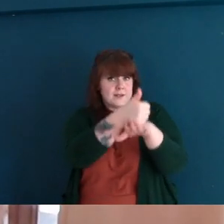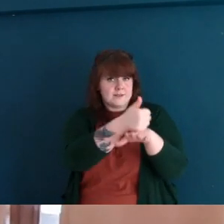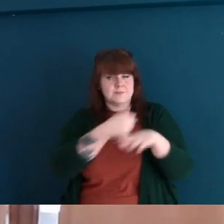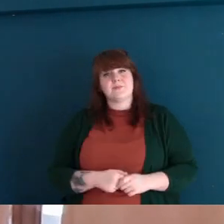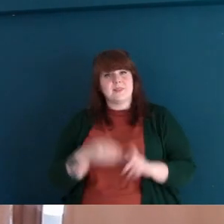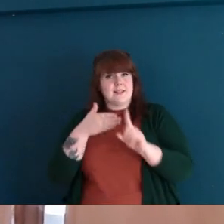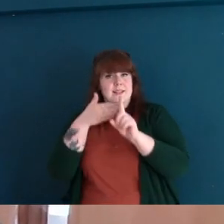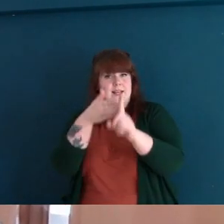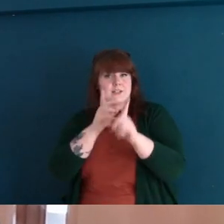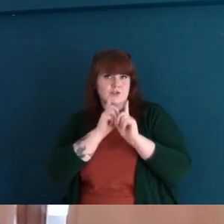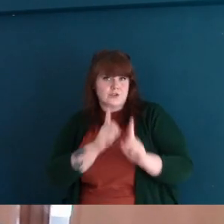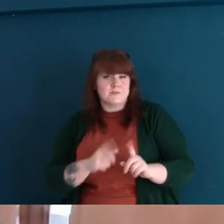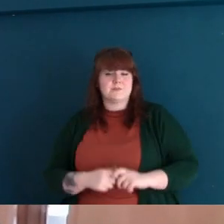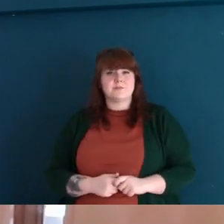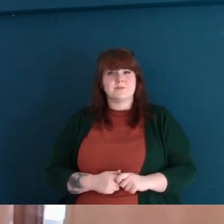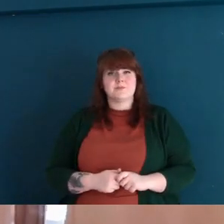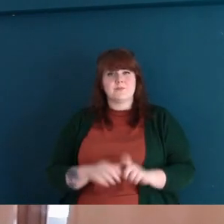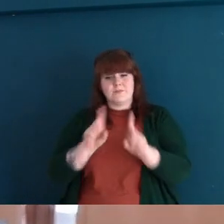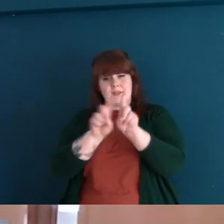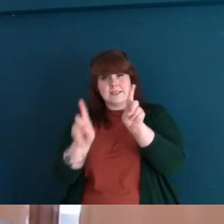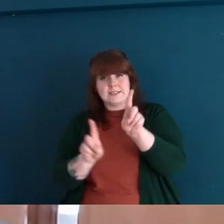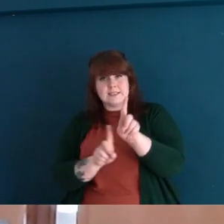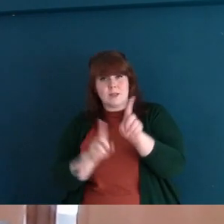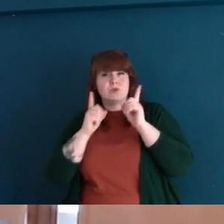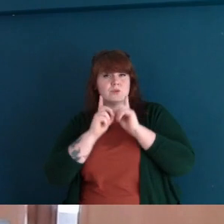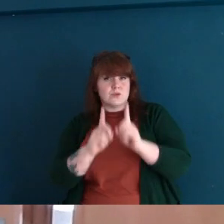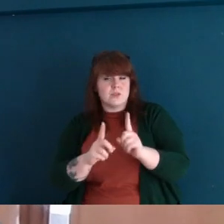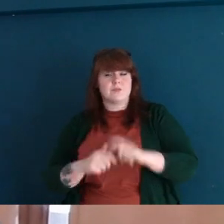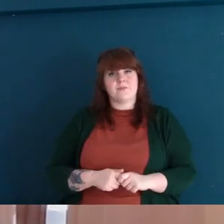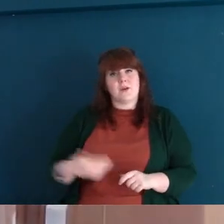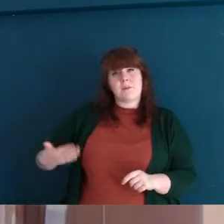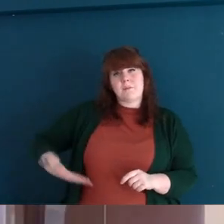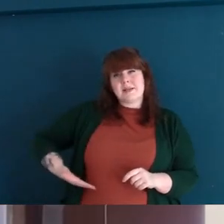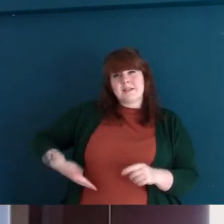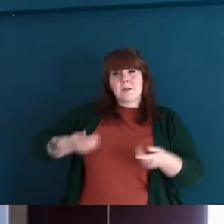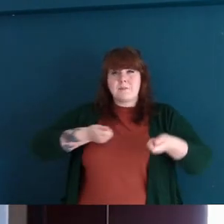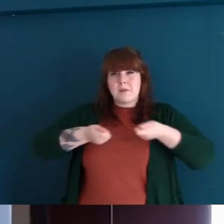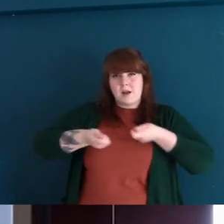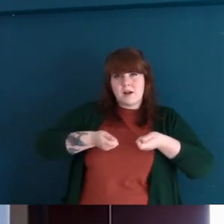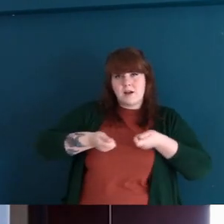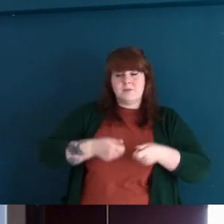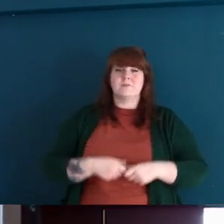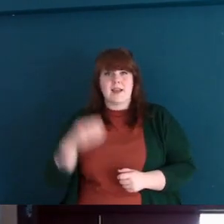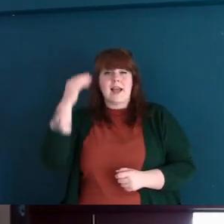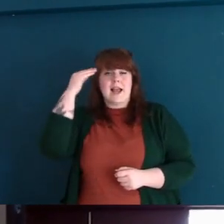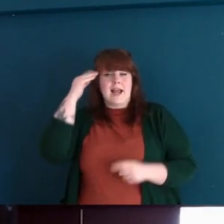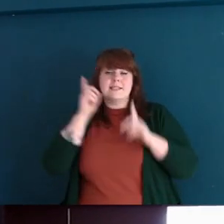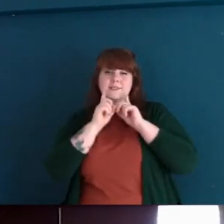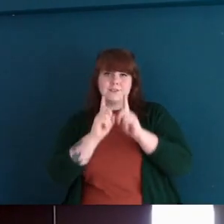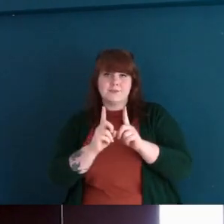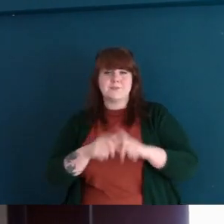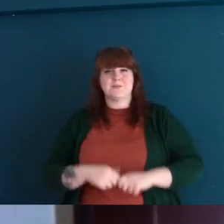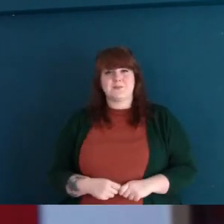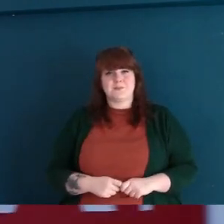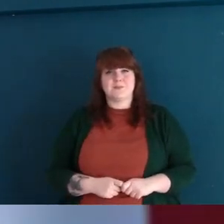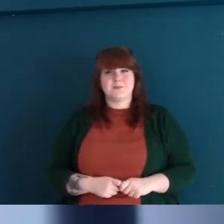we have the guidance staff, the deputy headteachers, the business manager and the headteacher. This is the A1 corridor.